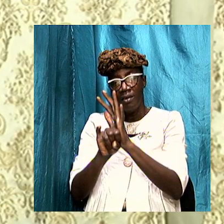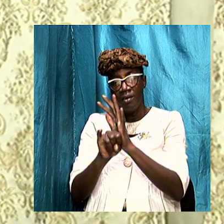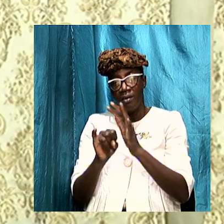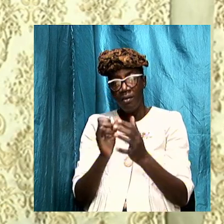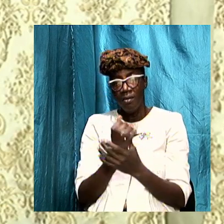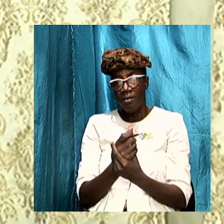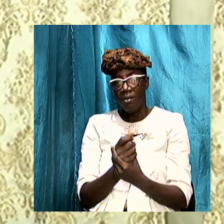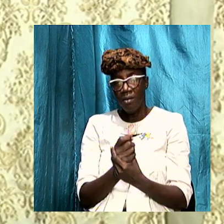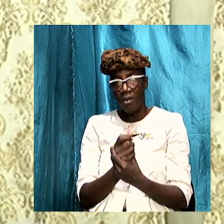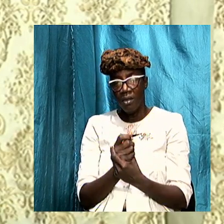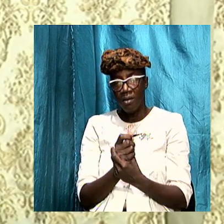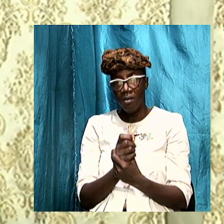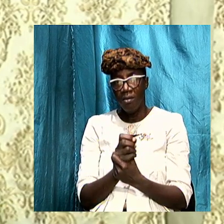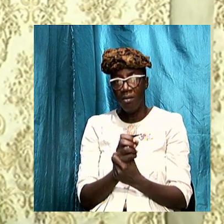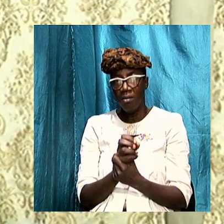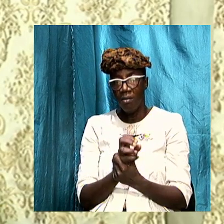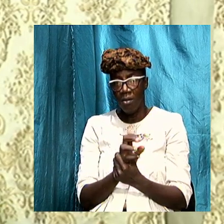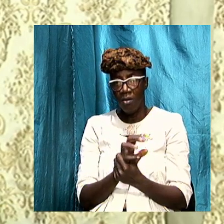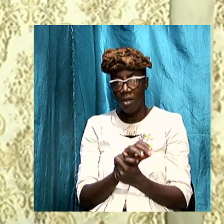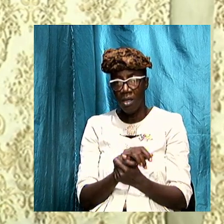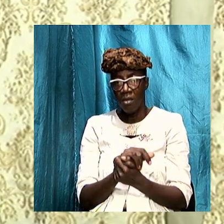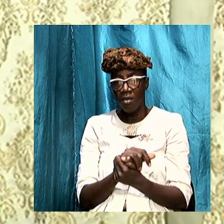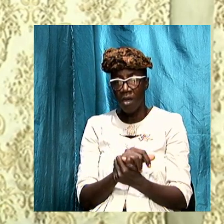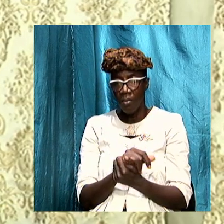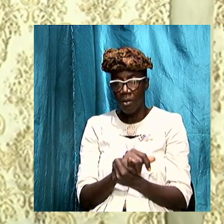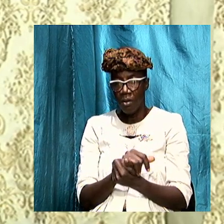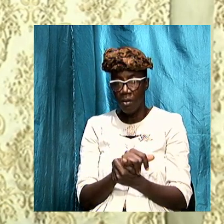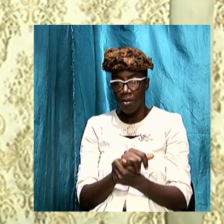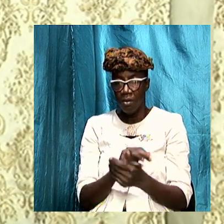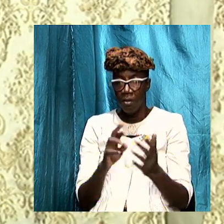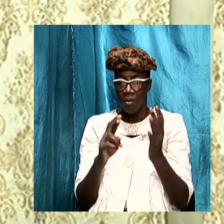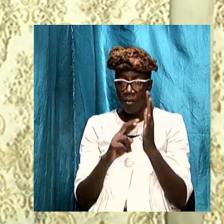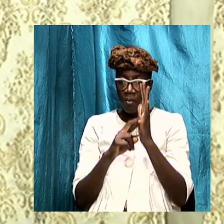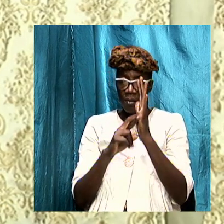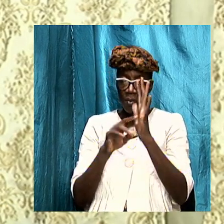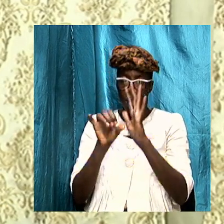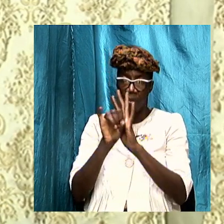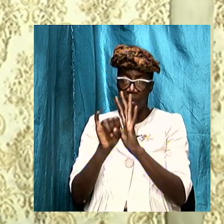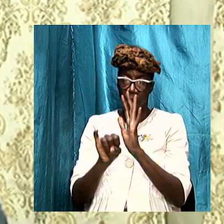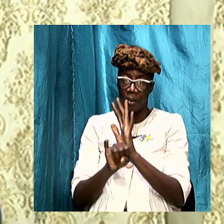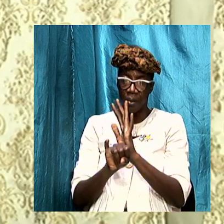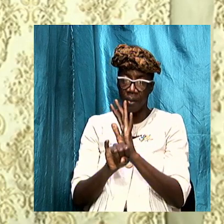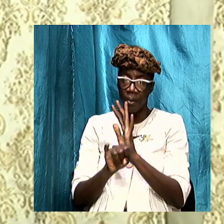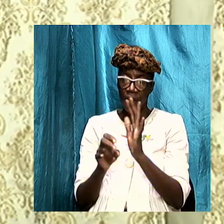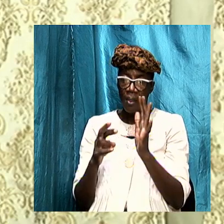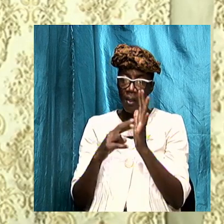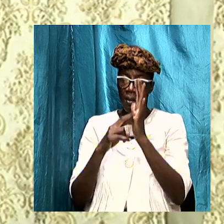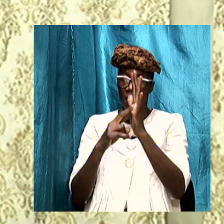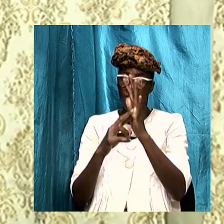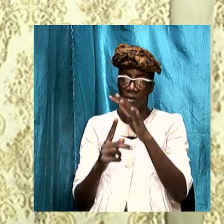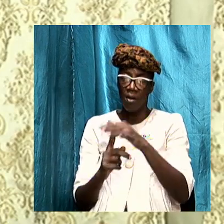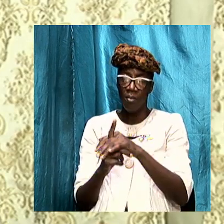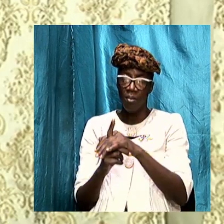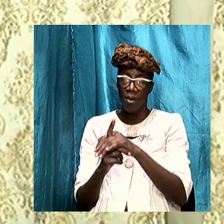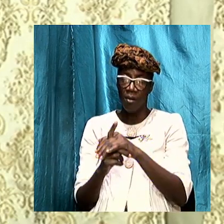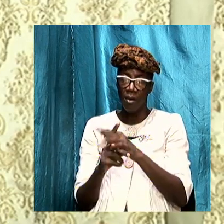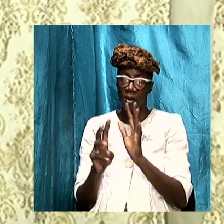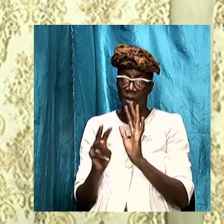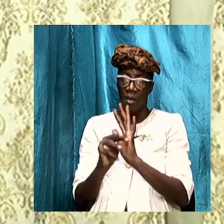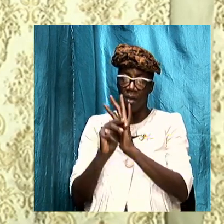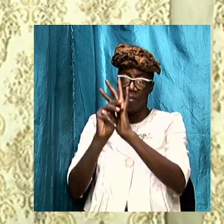is the revelation the revealing the appearing the